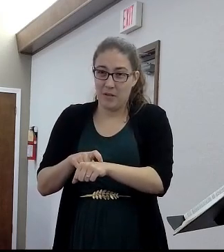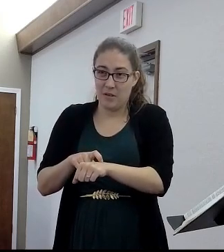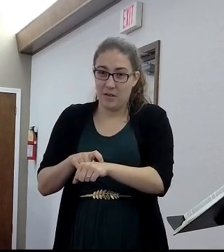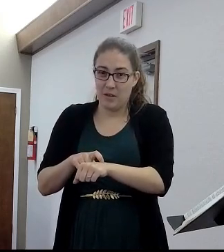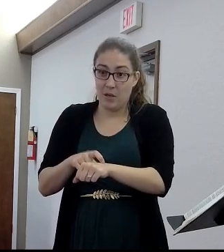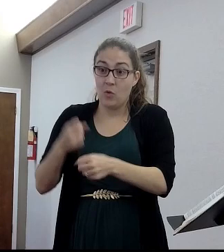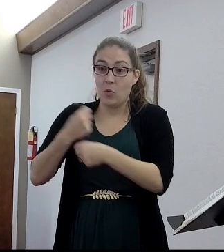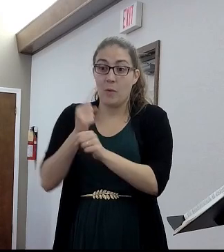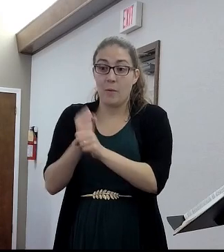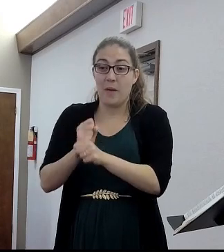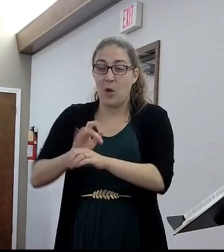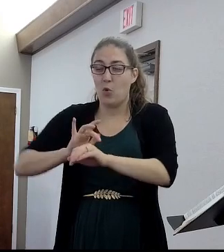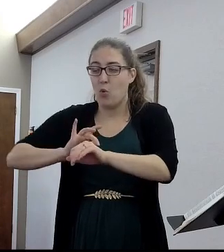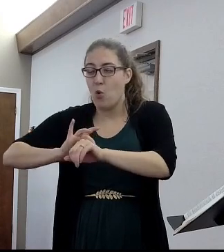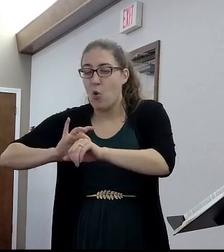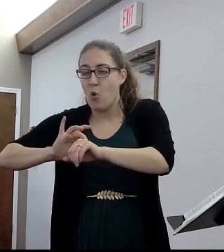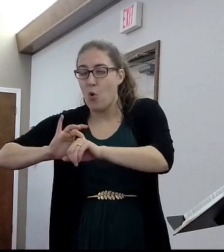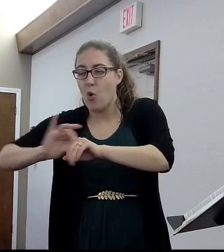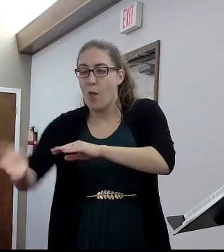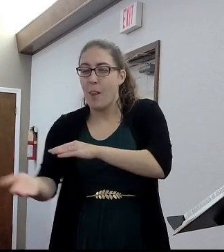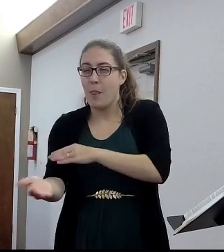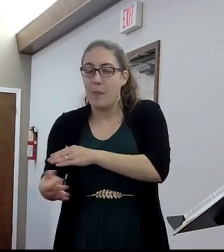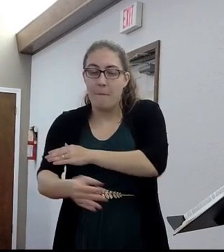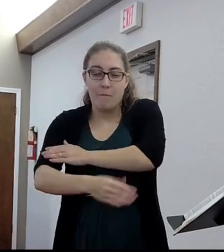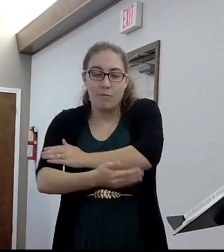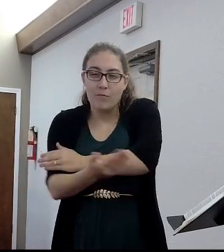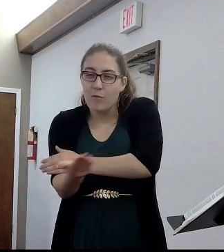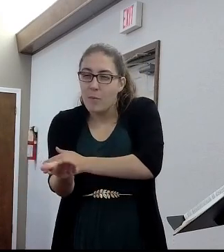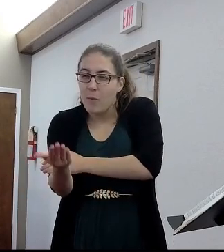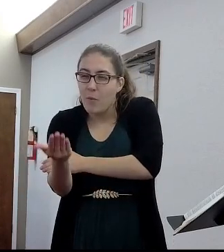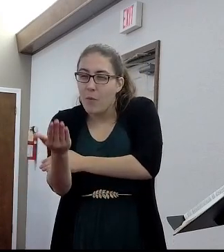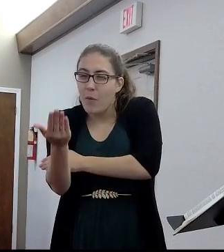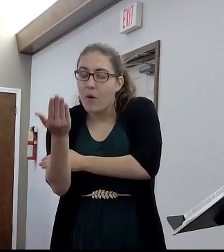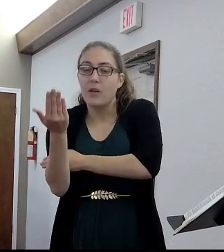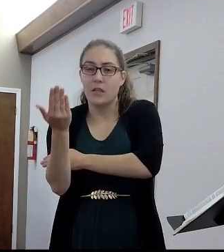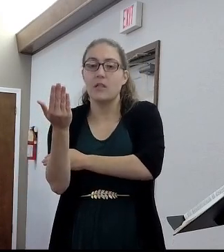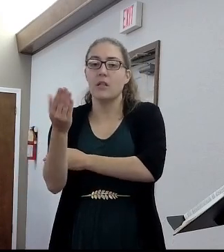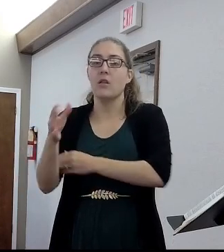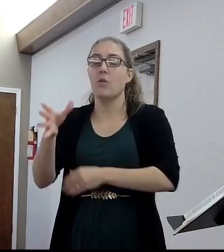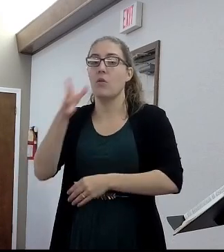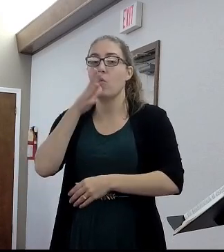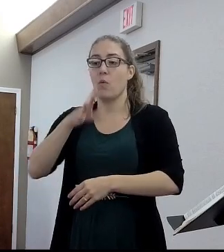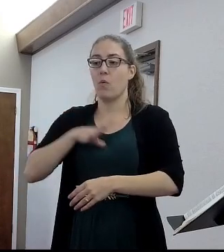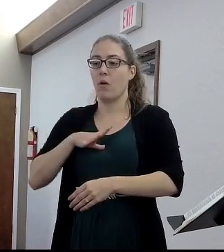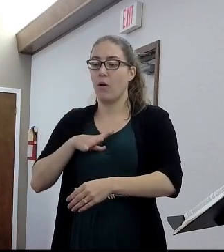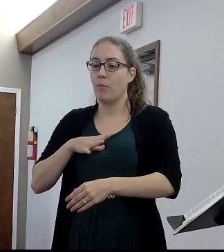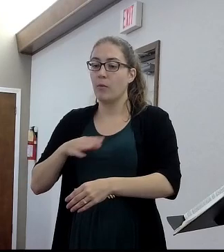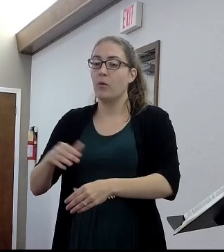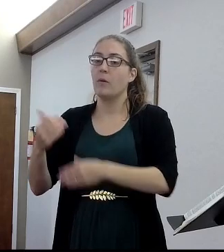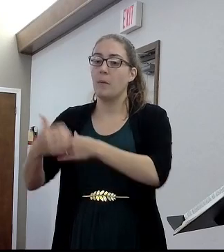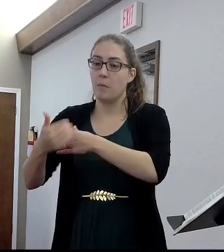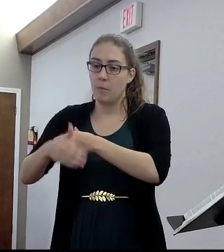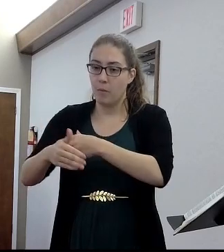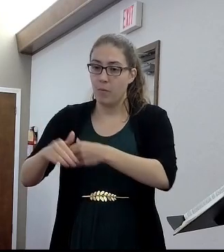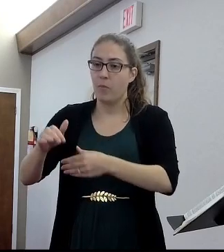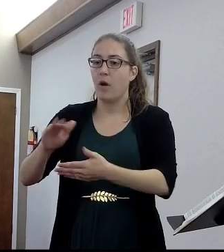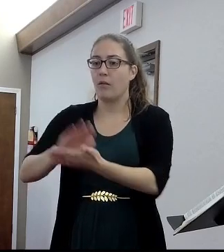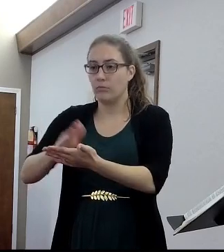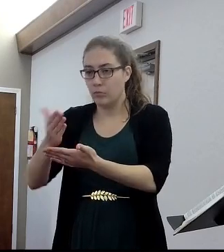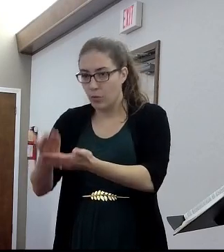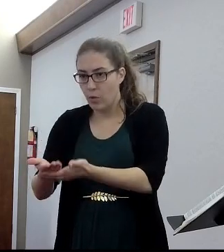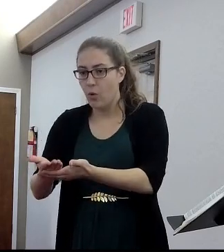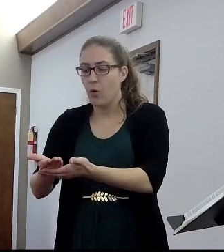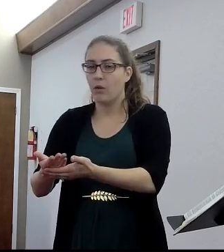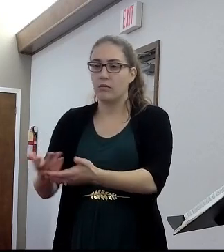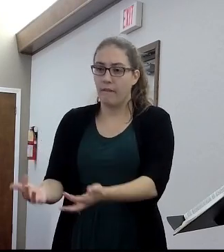was made early in the morning by the woman of the house or the women of the house. They would make some bread on an open fire. And we're talking like